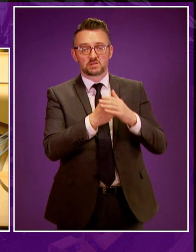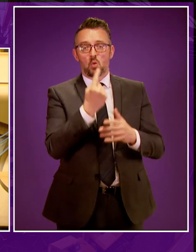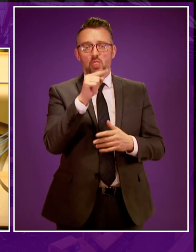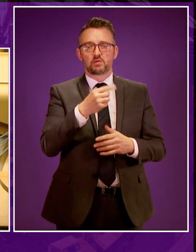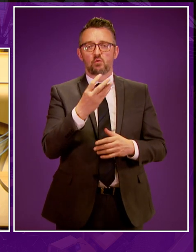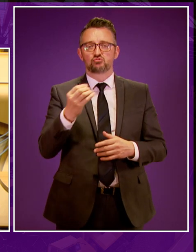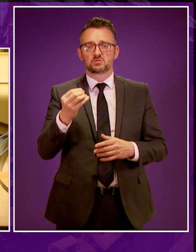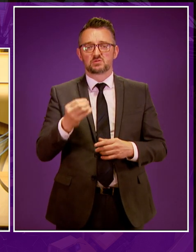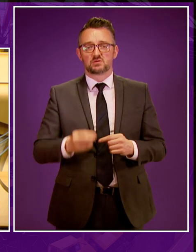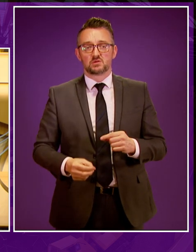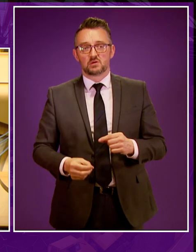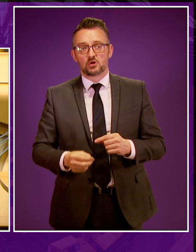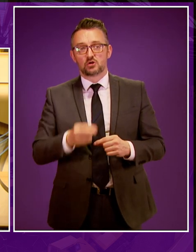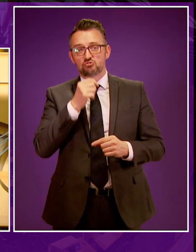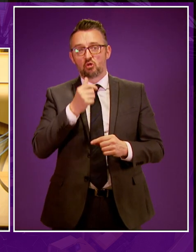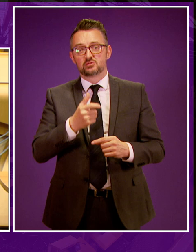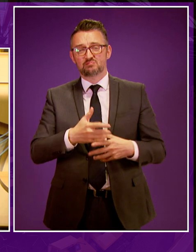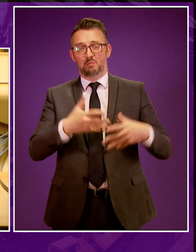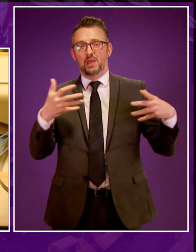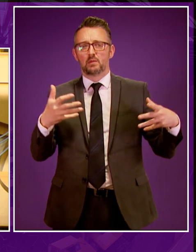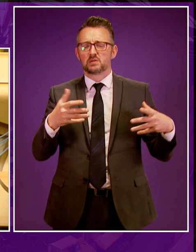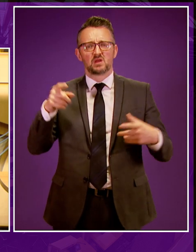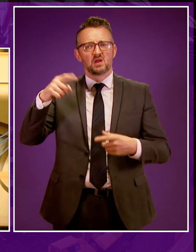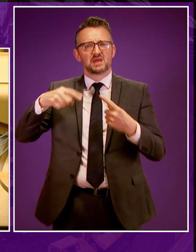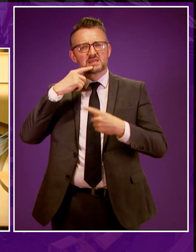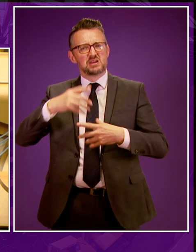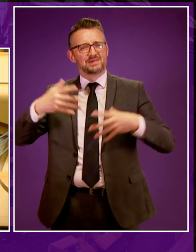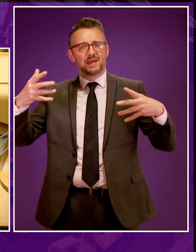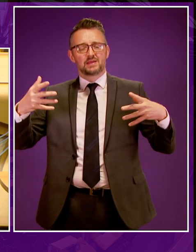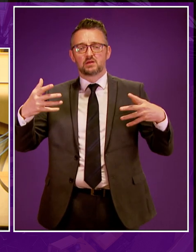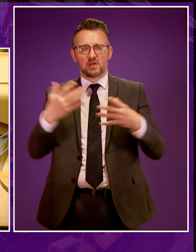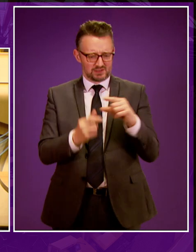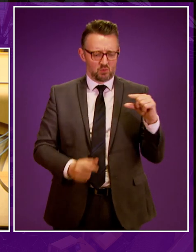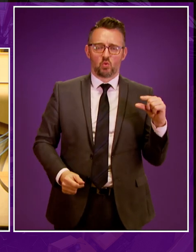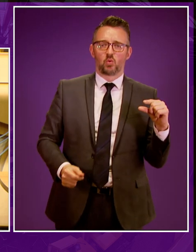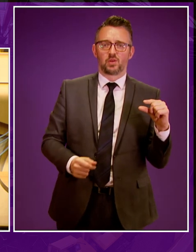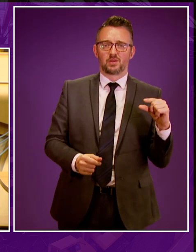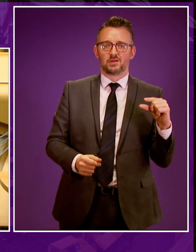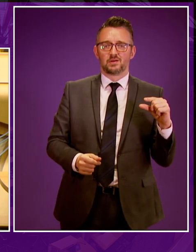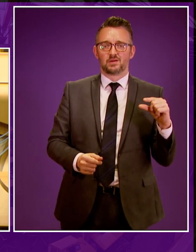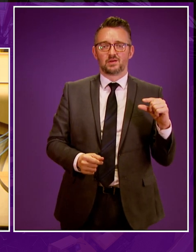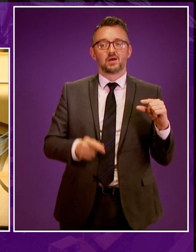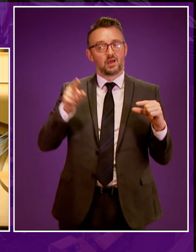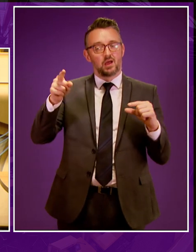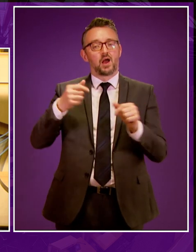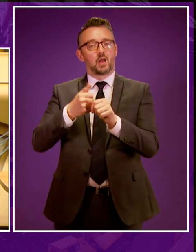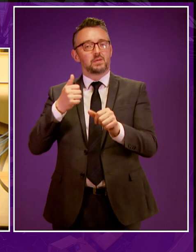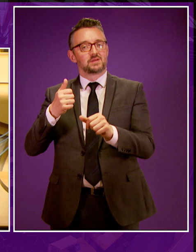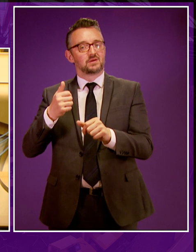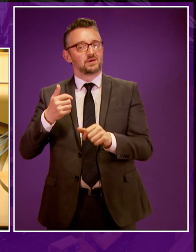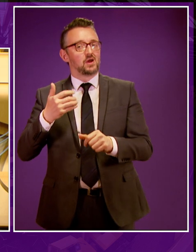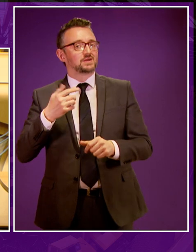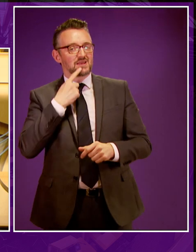1,400. Not insignificant, but nowhere near the figure speculated by UKOG, who with due respect do have a vested interest here.